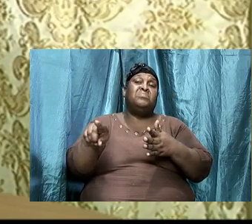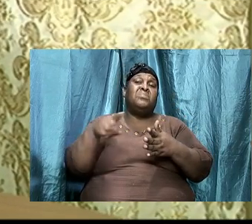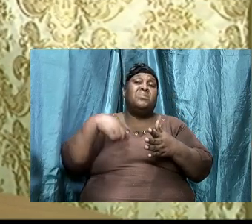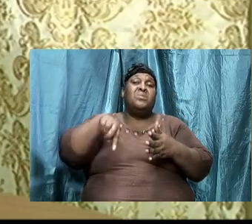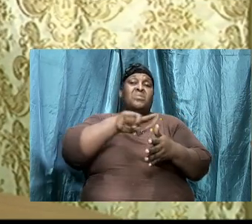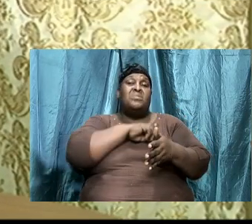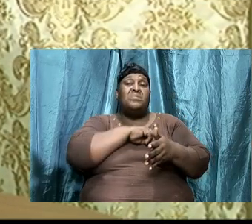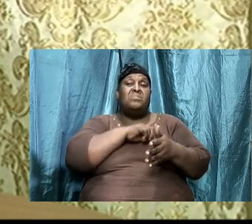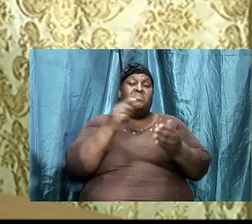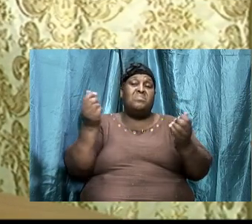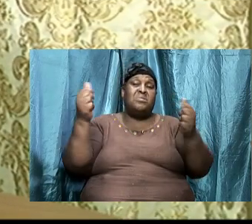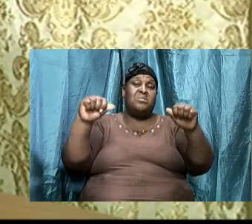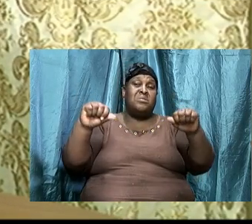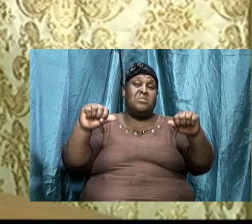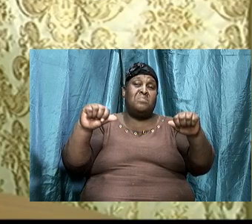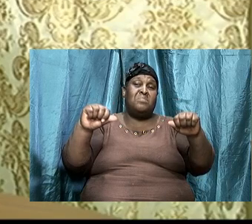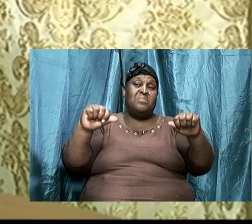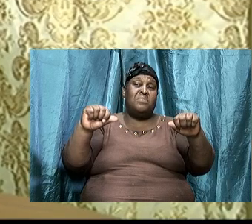might be able to...